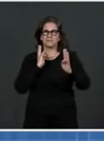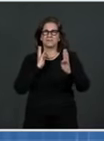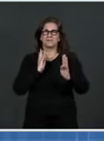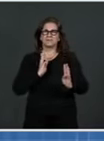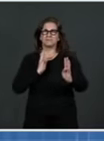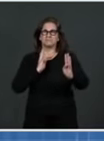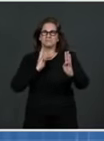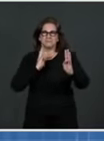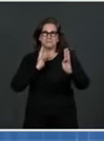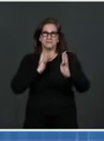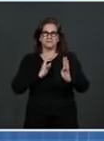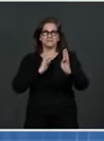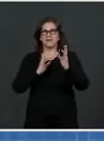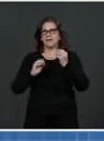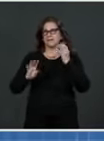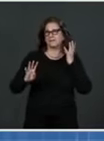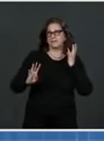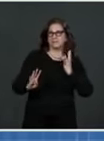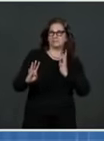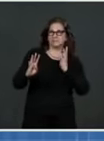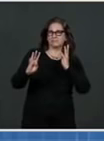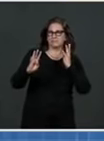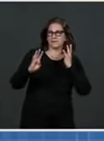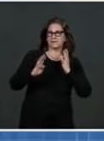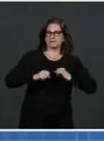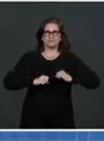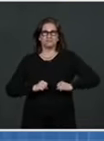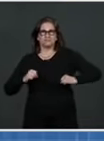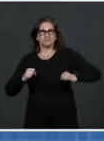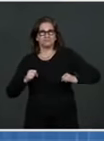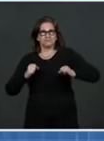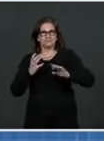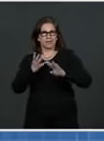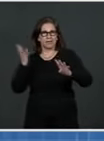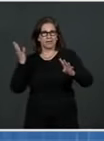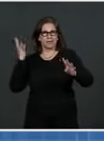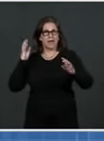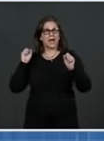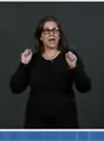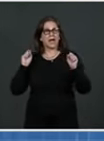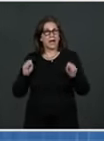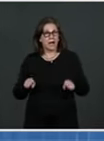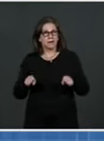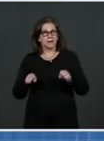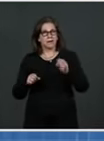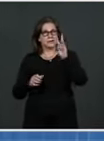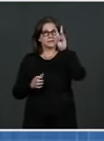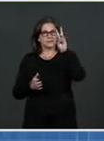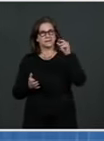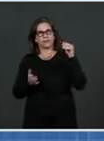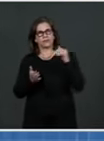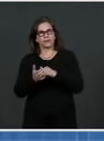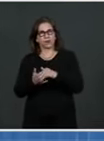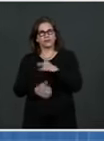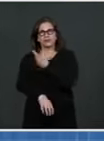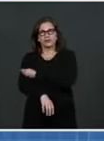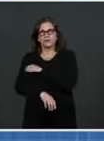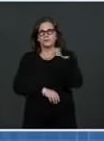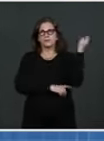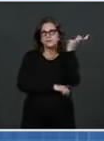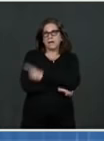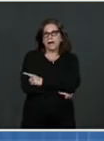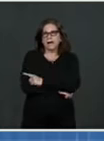they will be capable of administering 6,000 shots per day. We now have 21